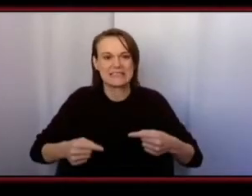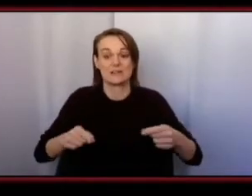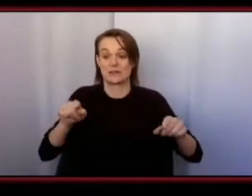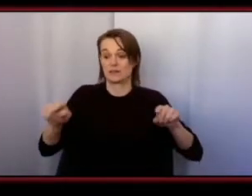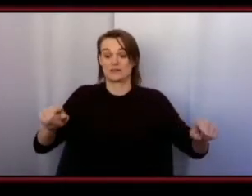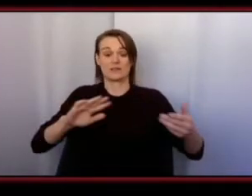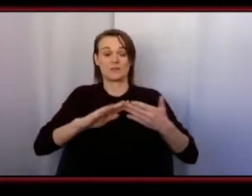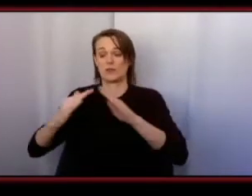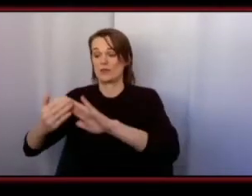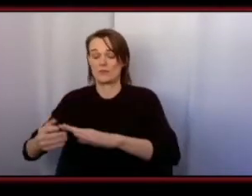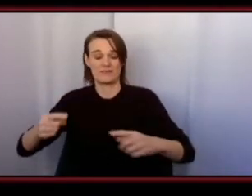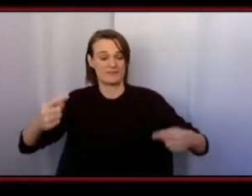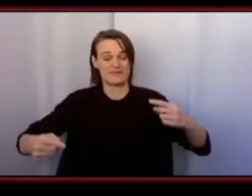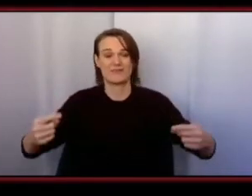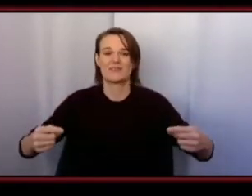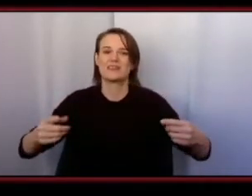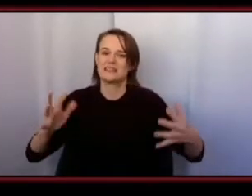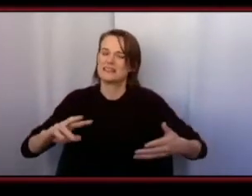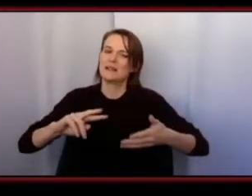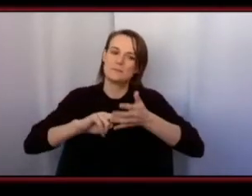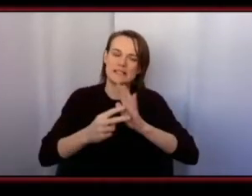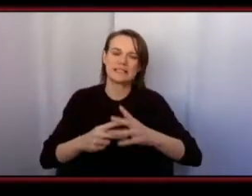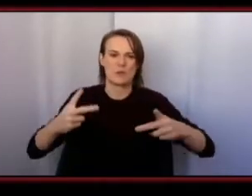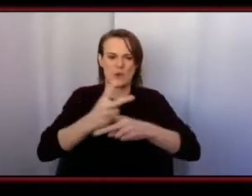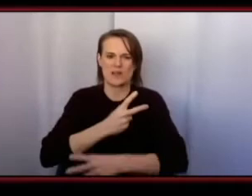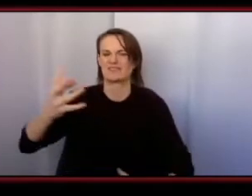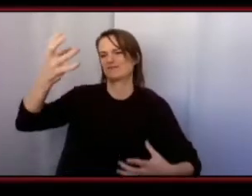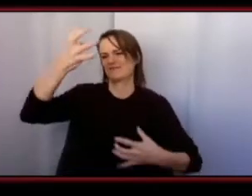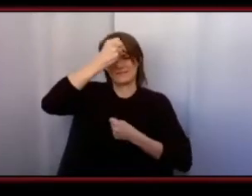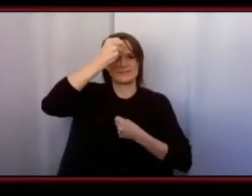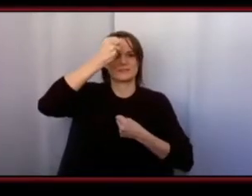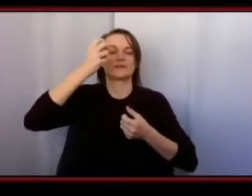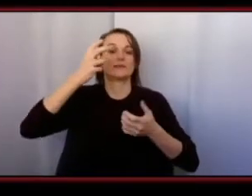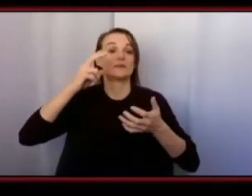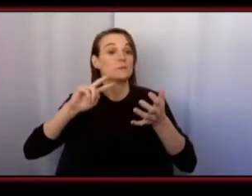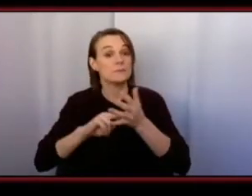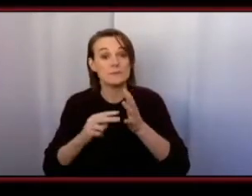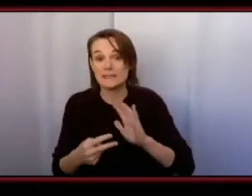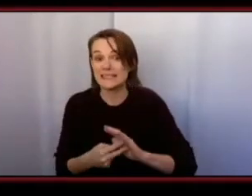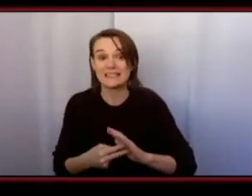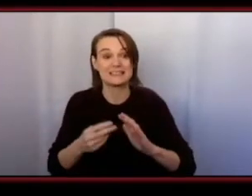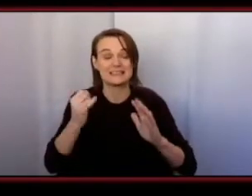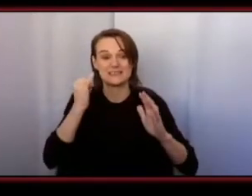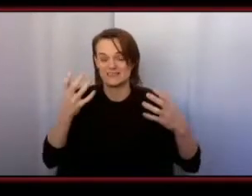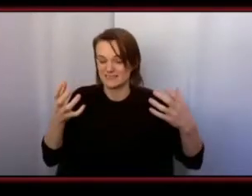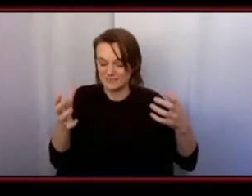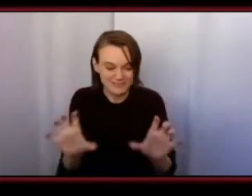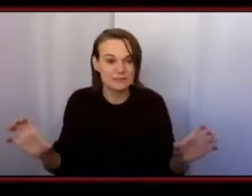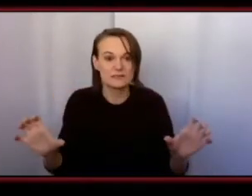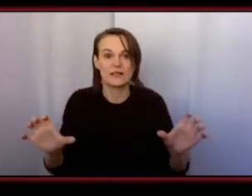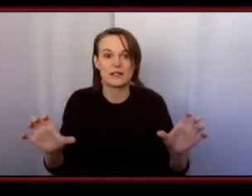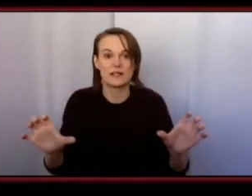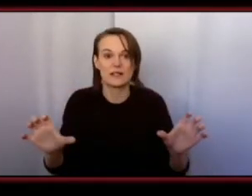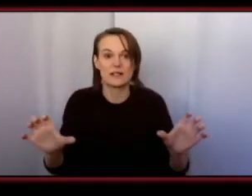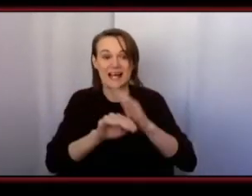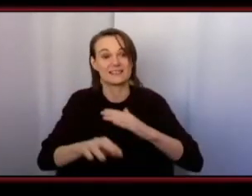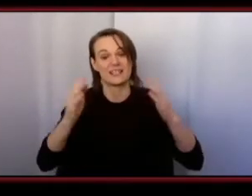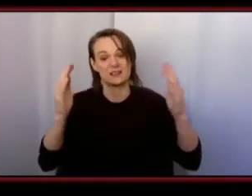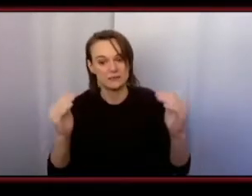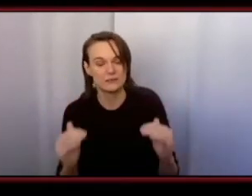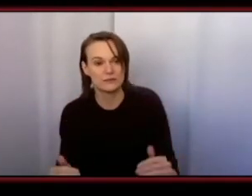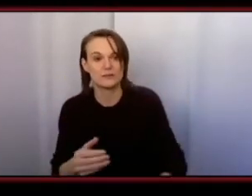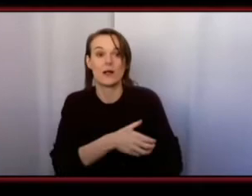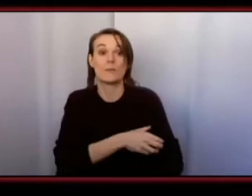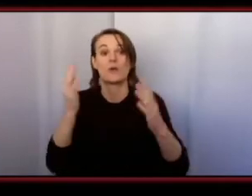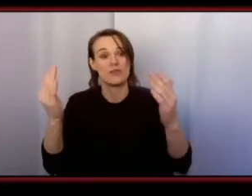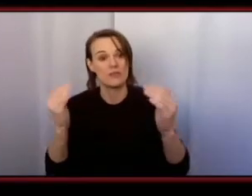supports colonialism in my opinion the separation means means we lose access and we lose power and we lose voice